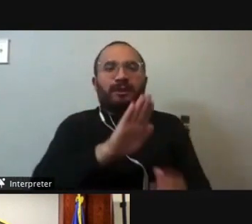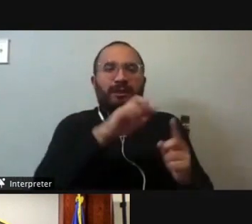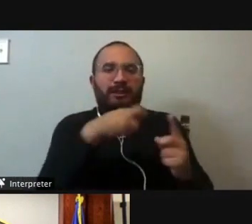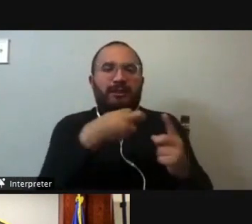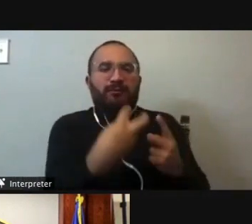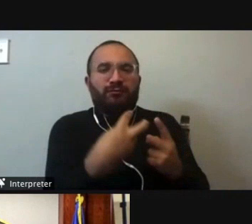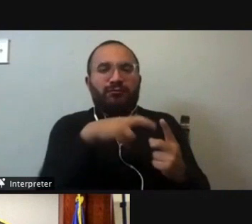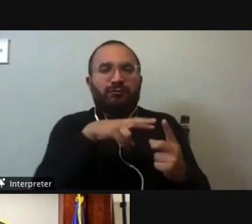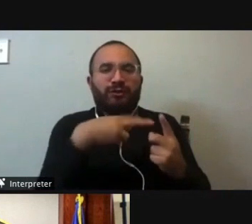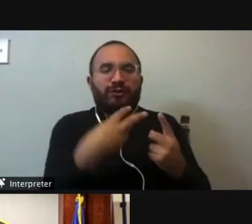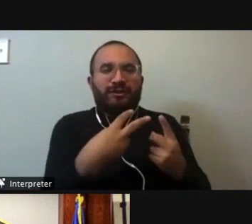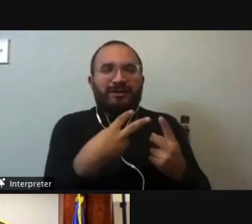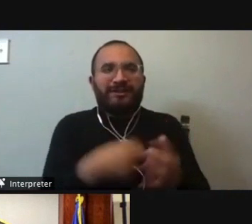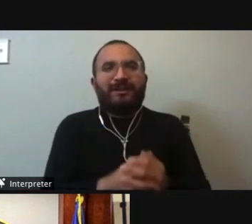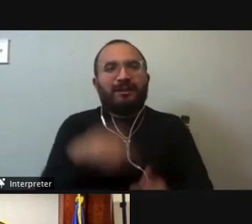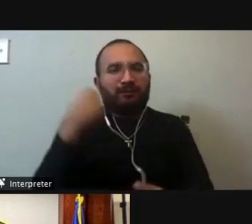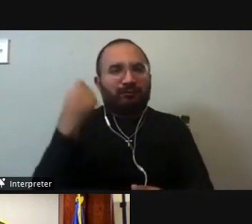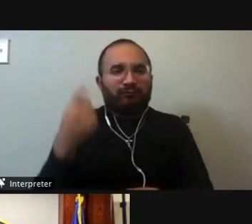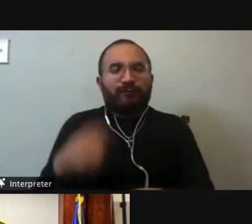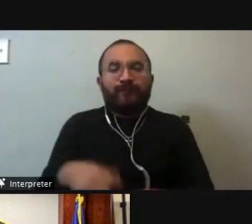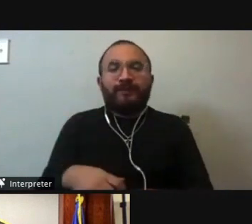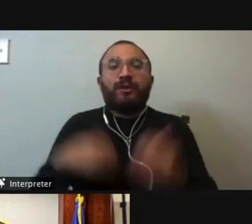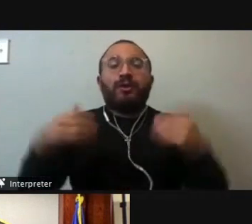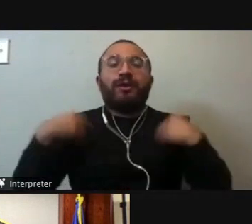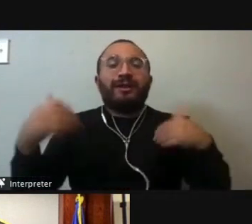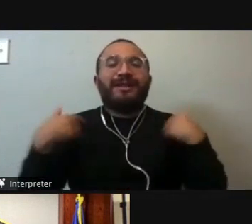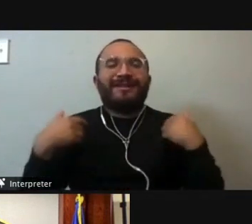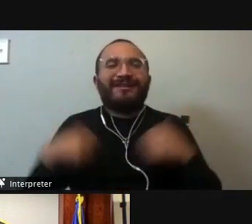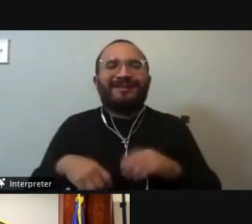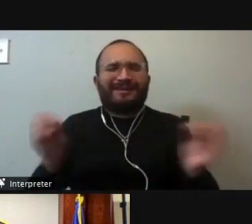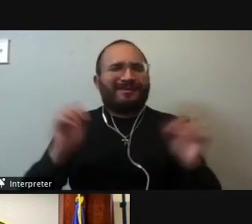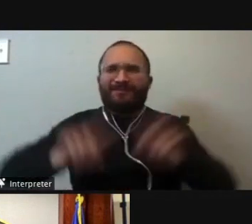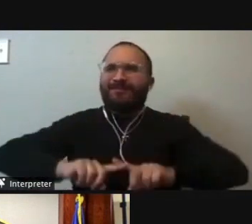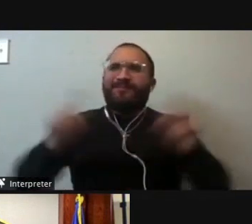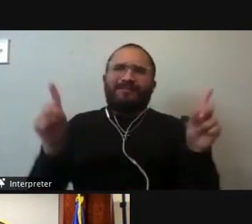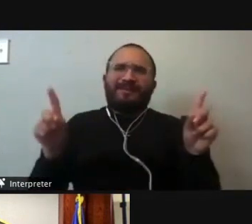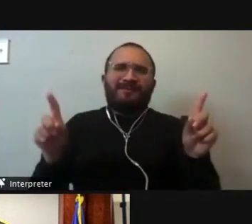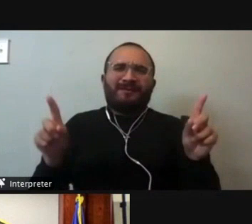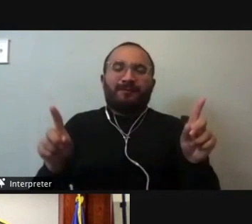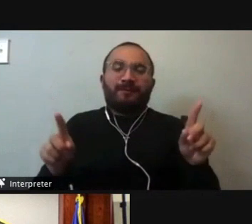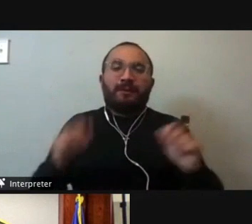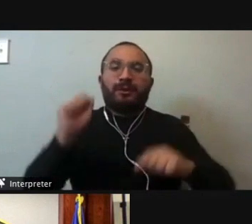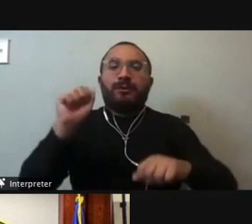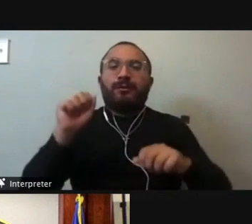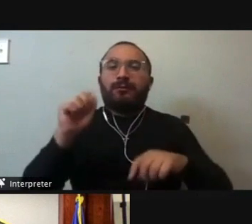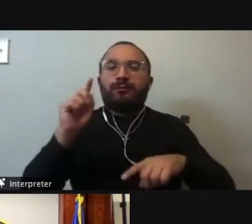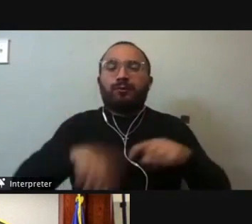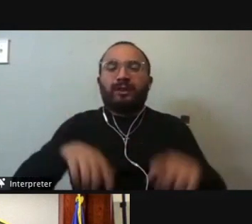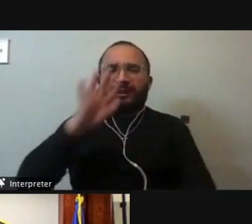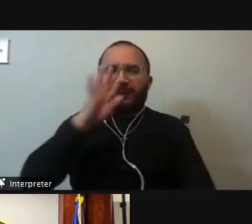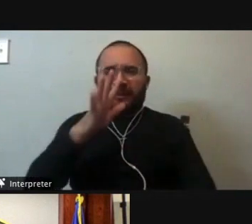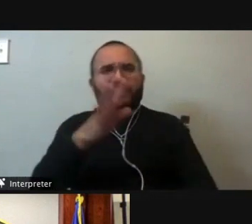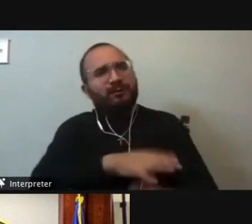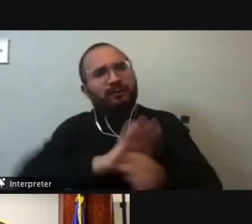issues for the youth. And I don't believe that they're any different than the rest of the community. We cannot certainly ignore the critical impact of the